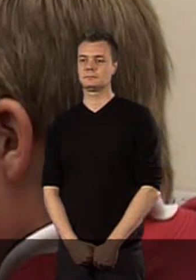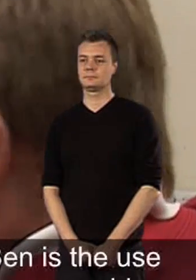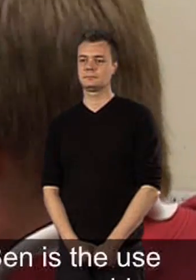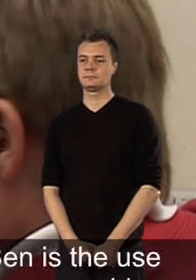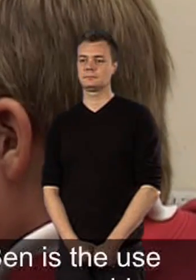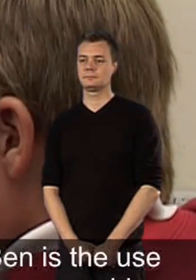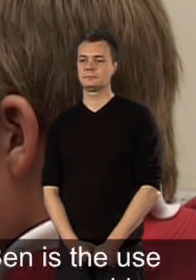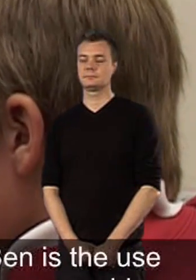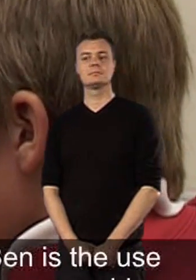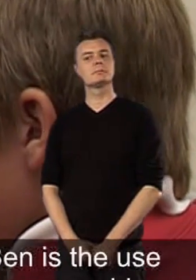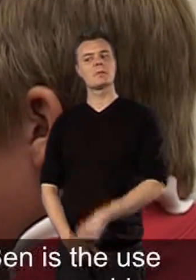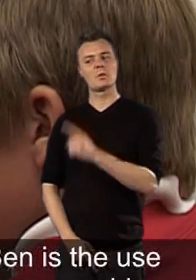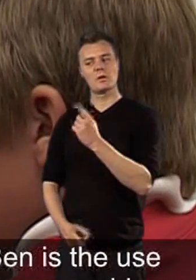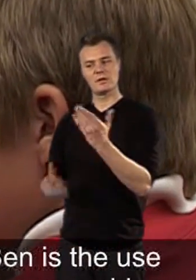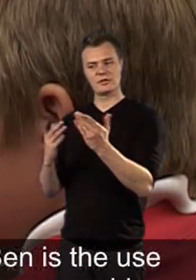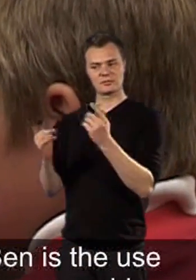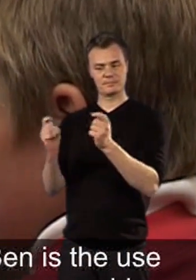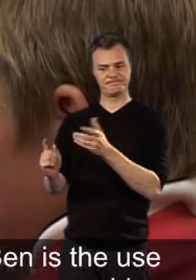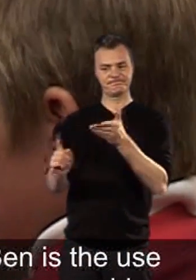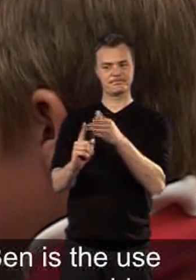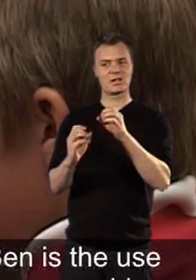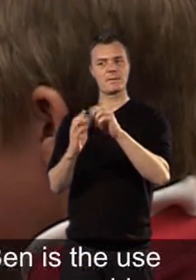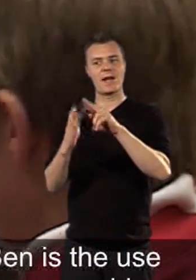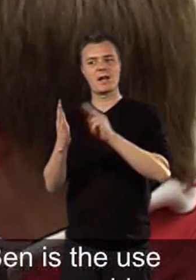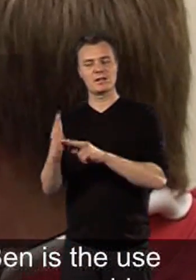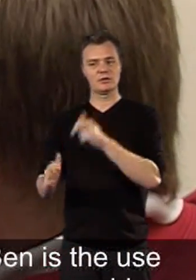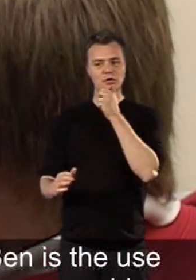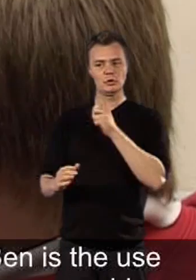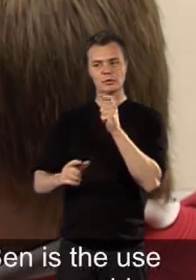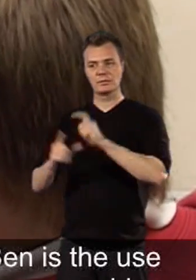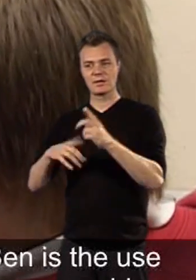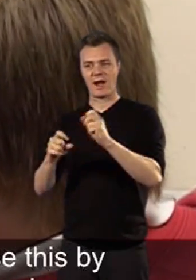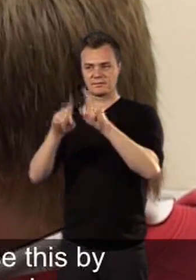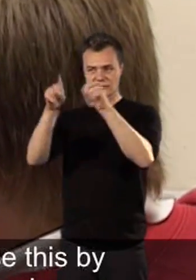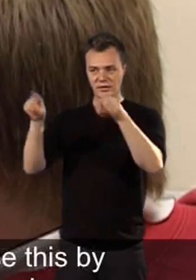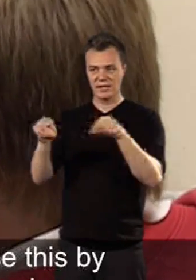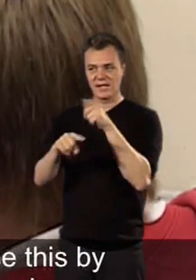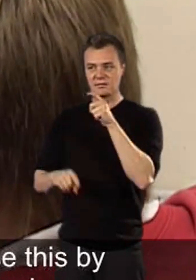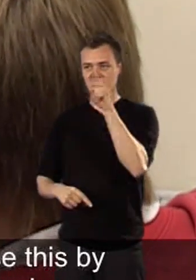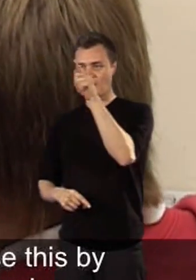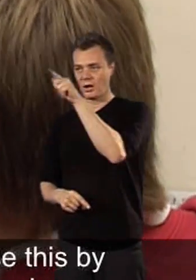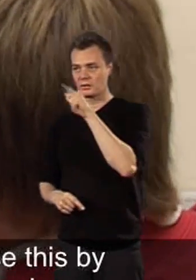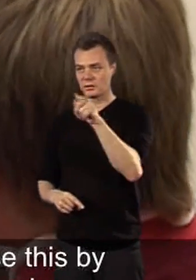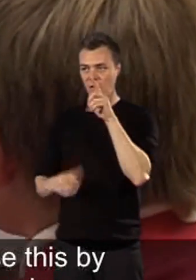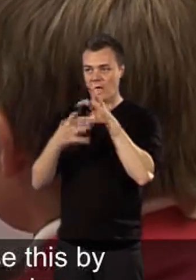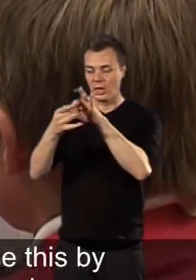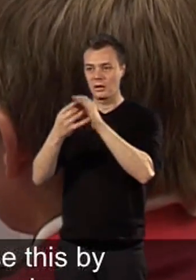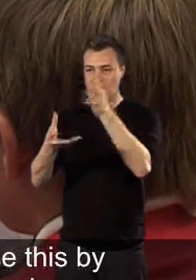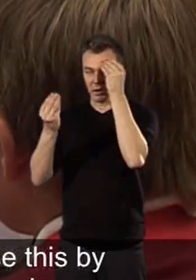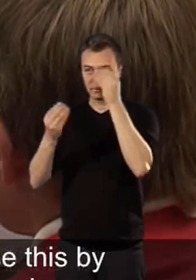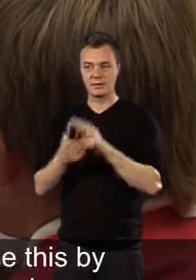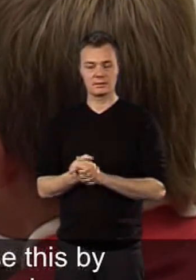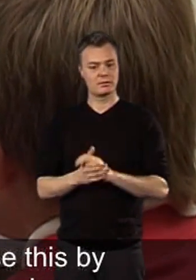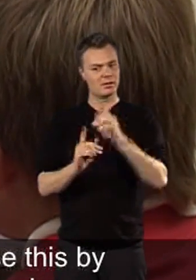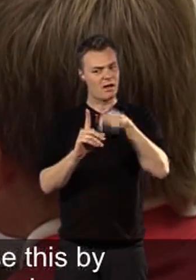One of the adjustments made for Ben is the use of a touch screen computer which engages him in learning. He is